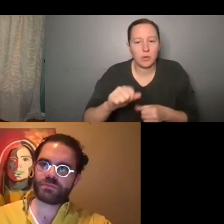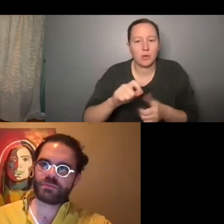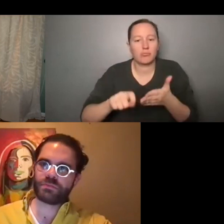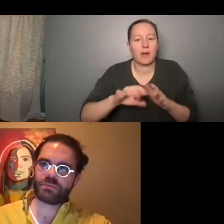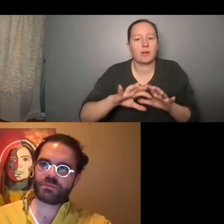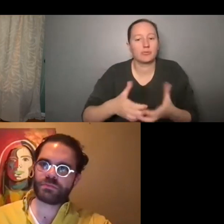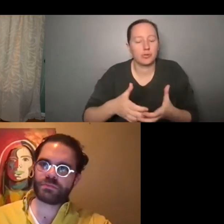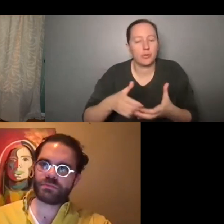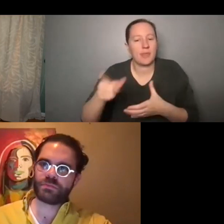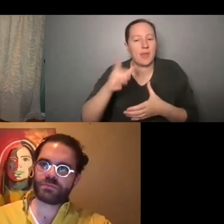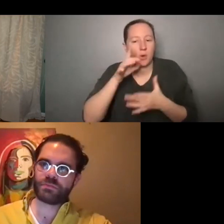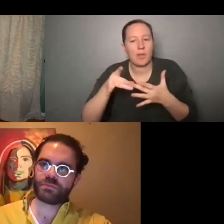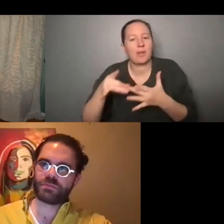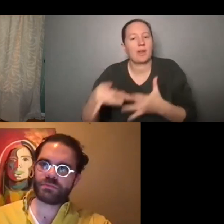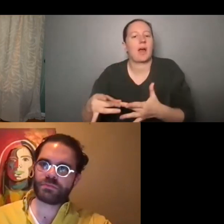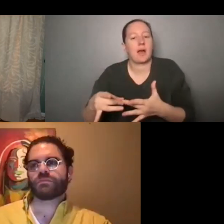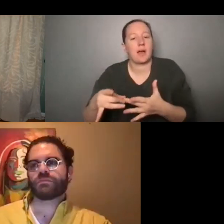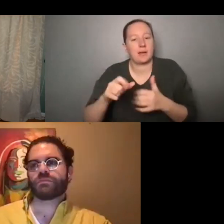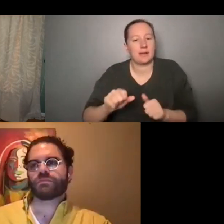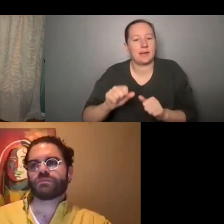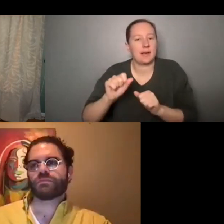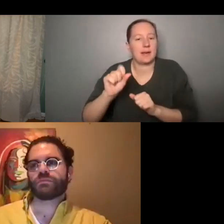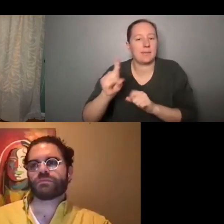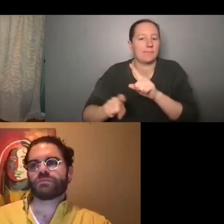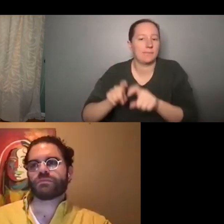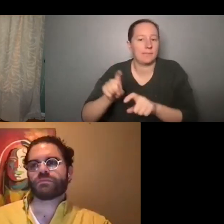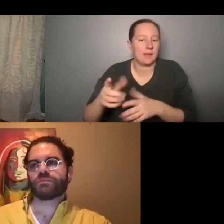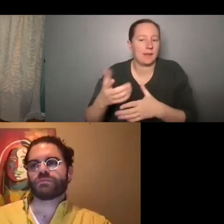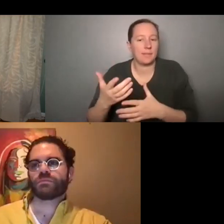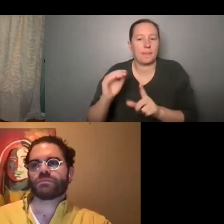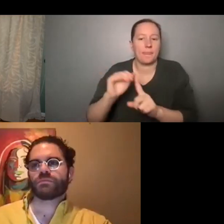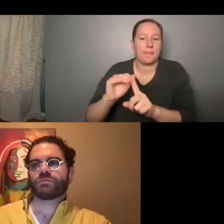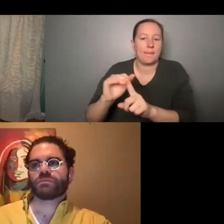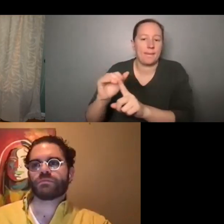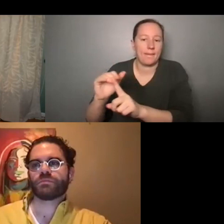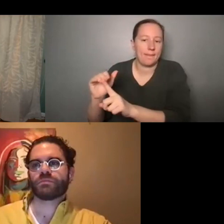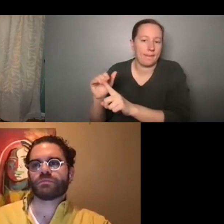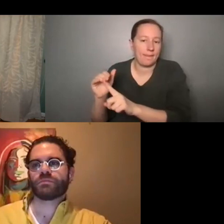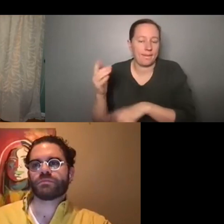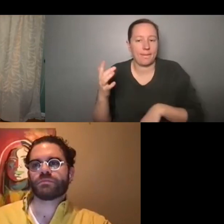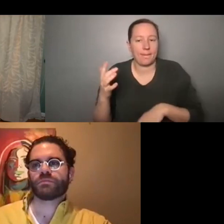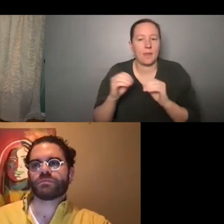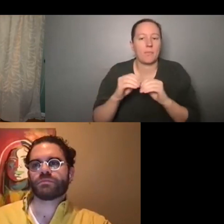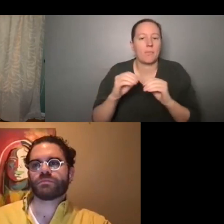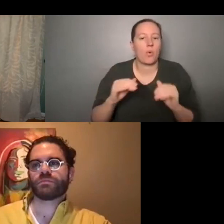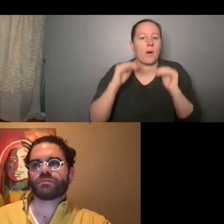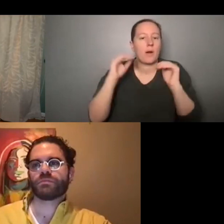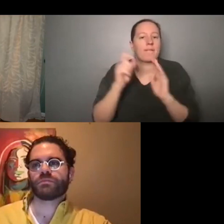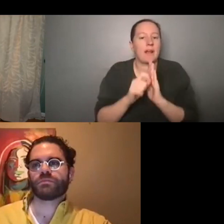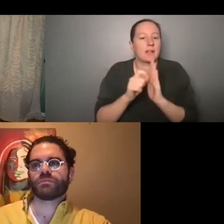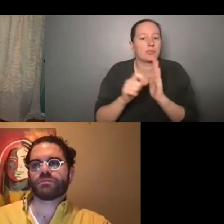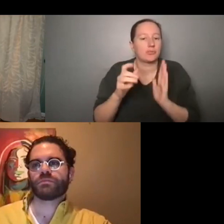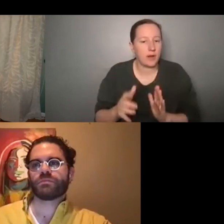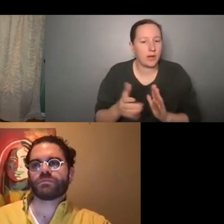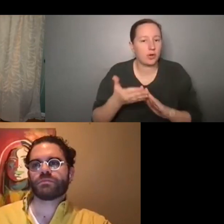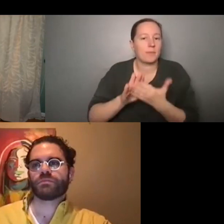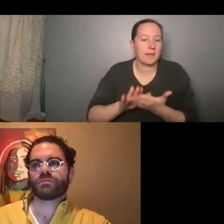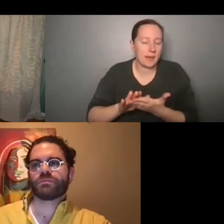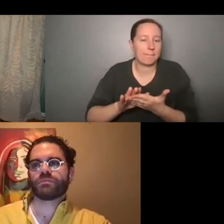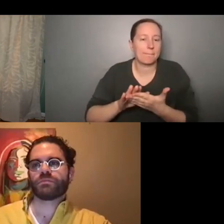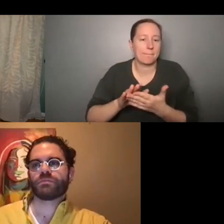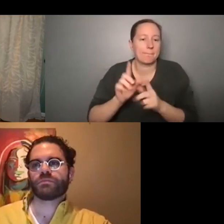bit. So you can ask like, you know, um, a more advanced writer to do that. So,